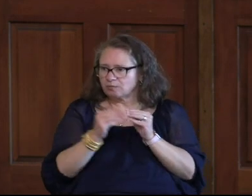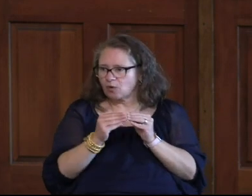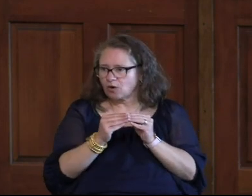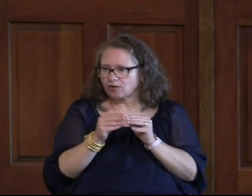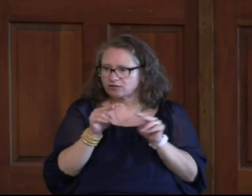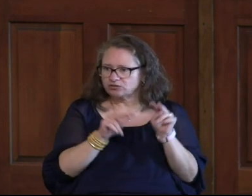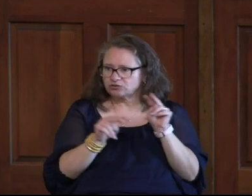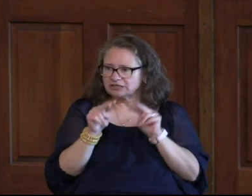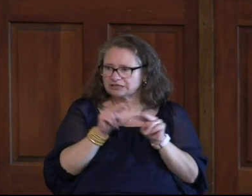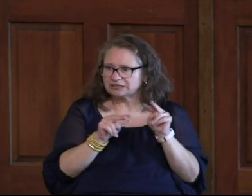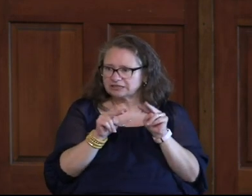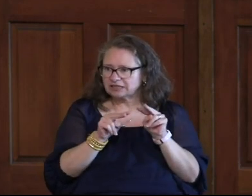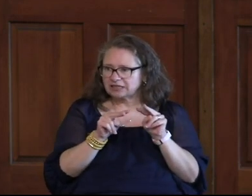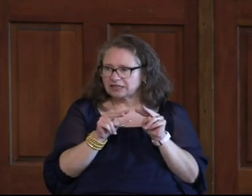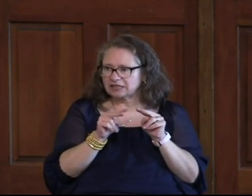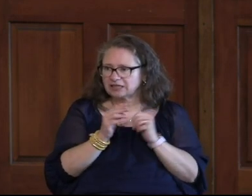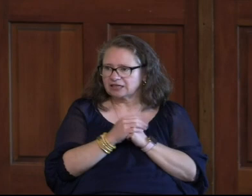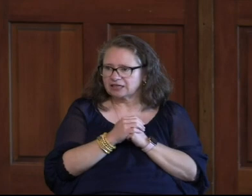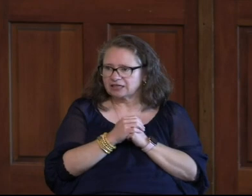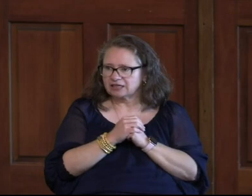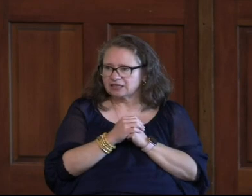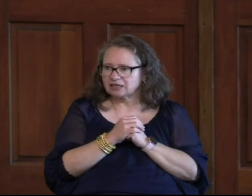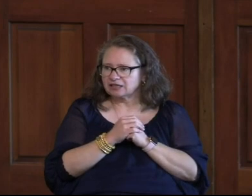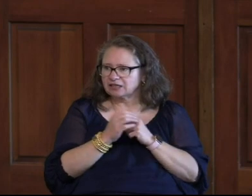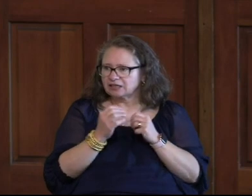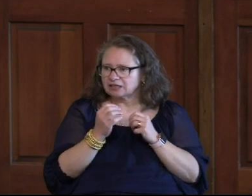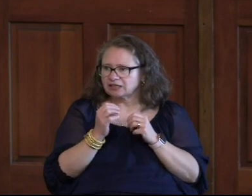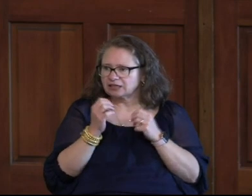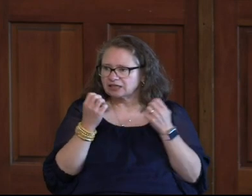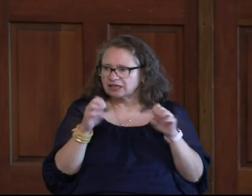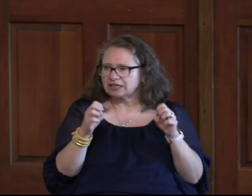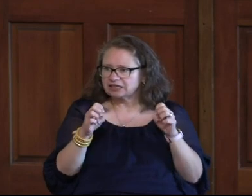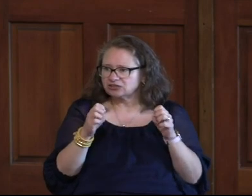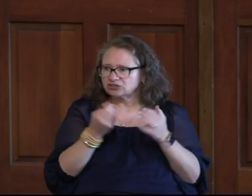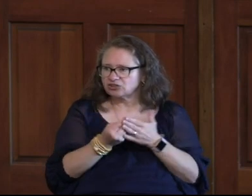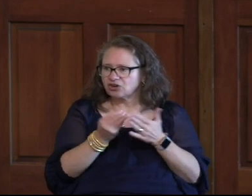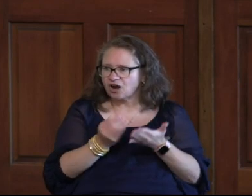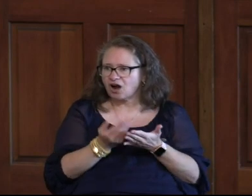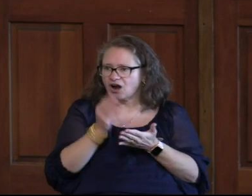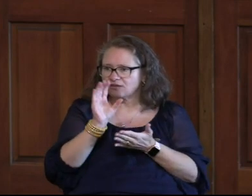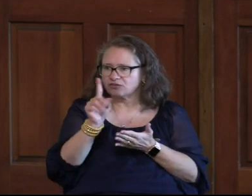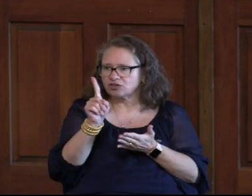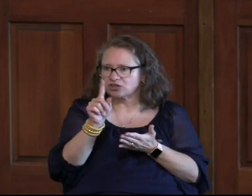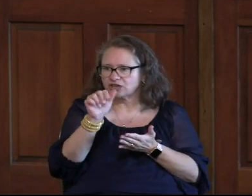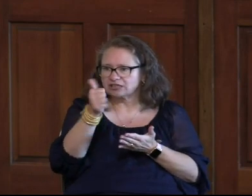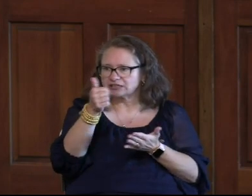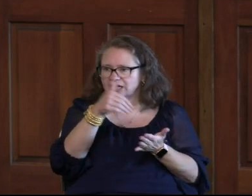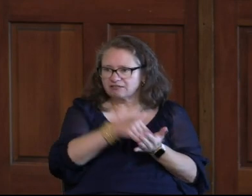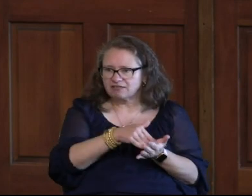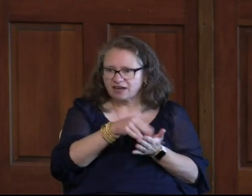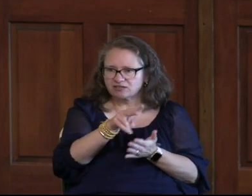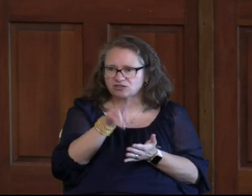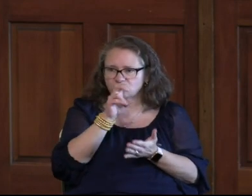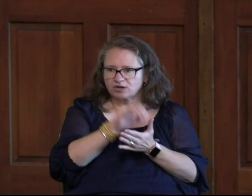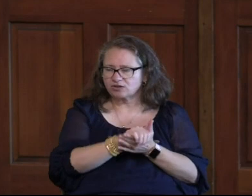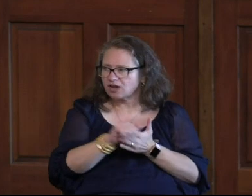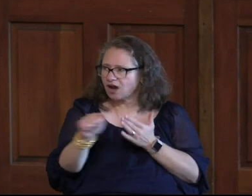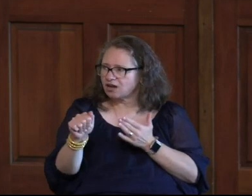You can see We are Where is our Easter offering? Our Easter offering is at $10,200